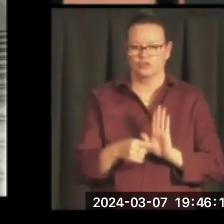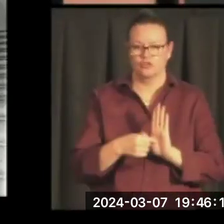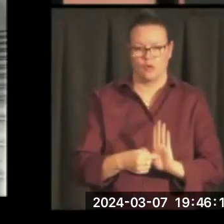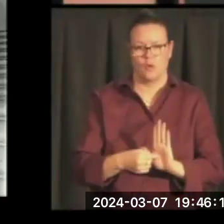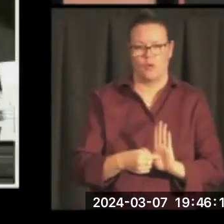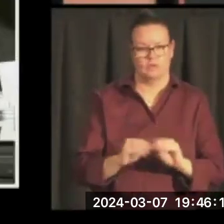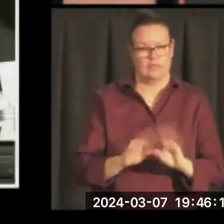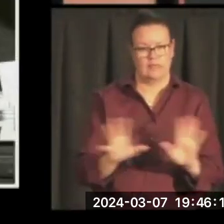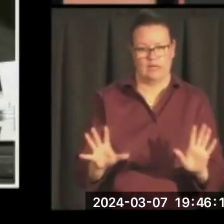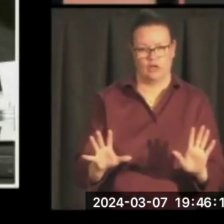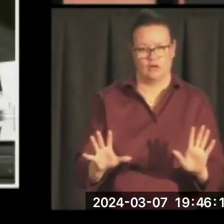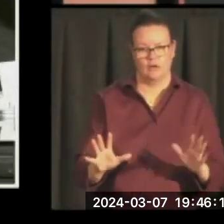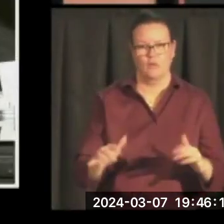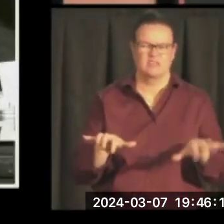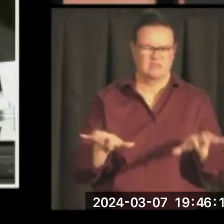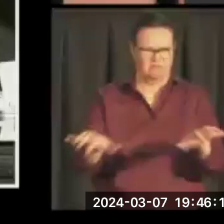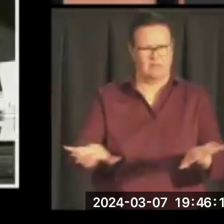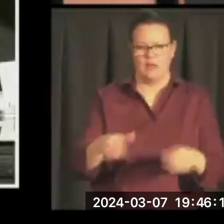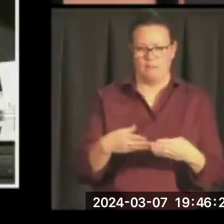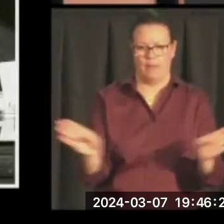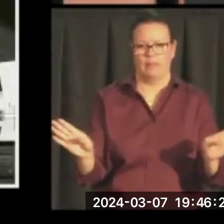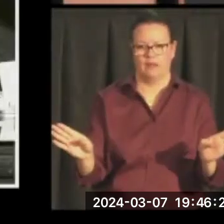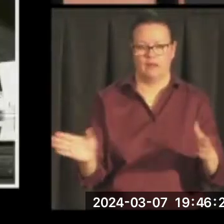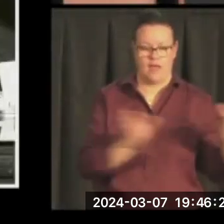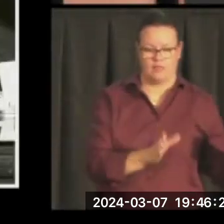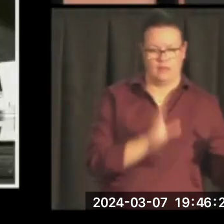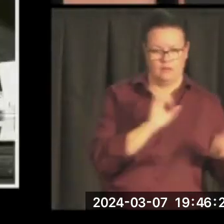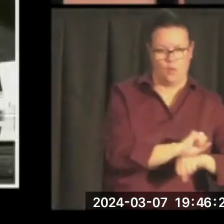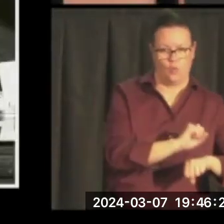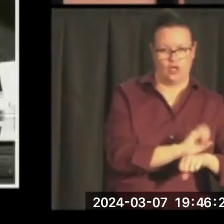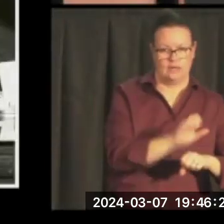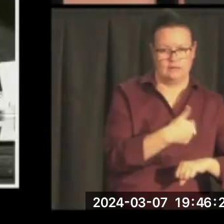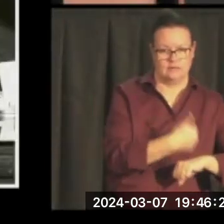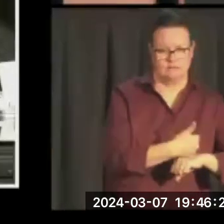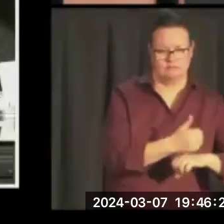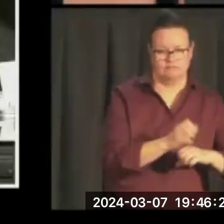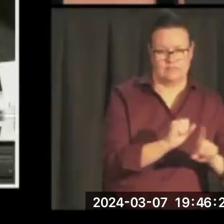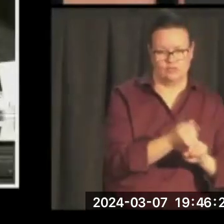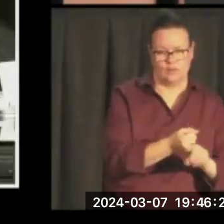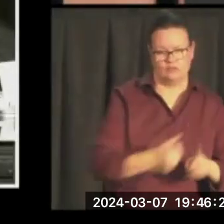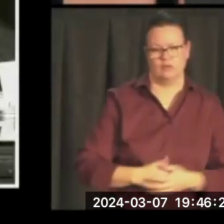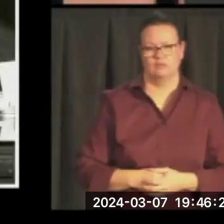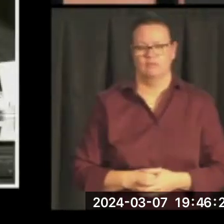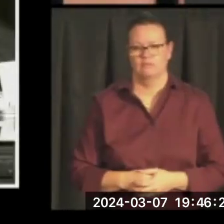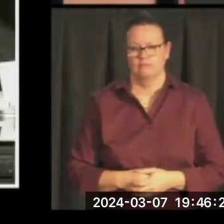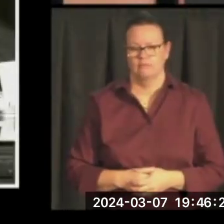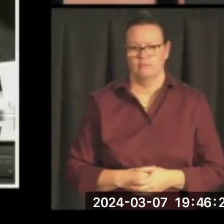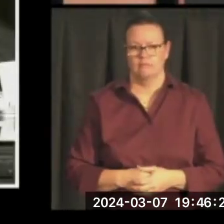setting, but this image shows them in a working setting. And it was not unusual. That is, he heavily